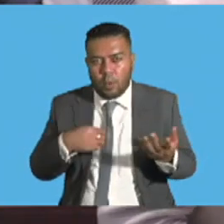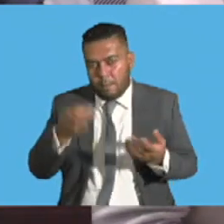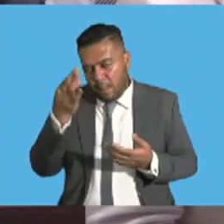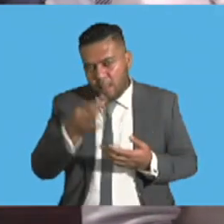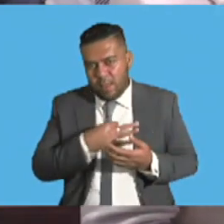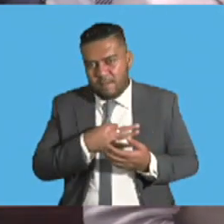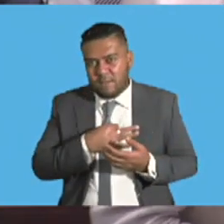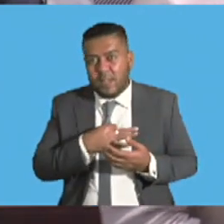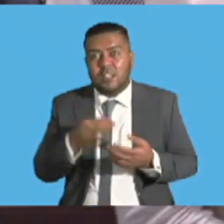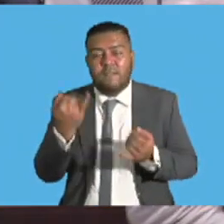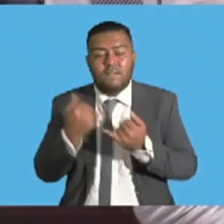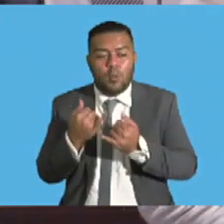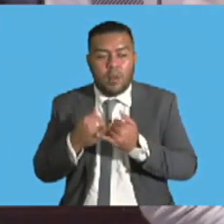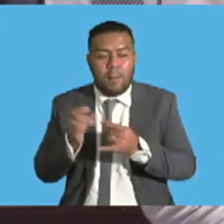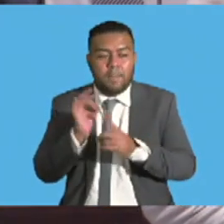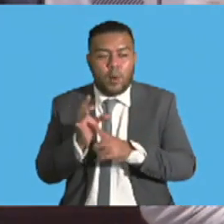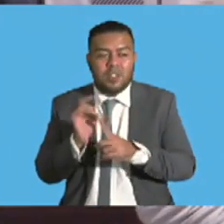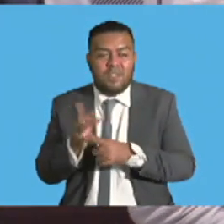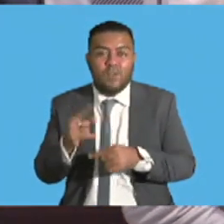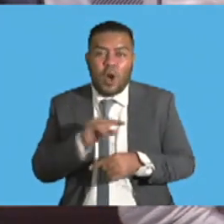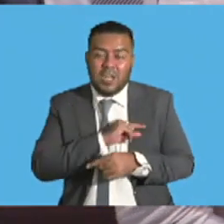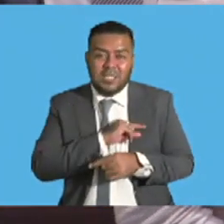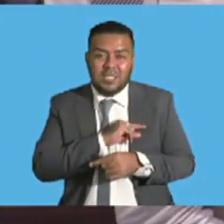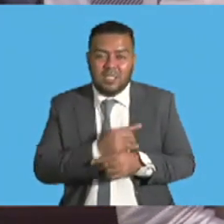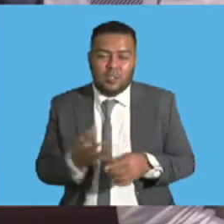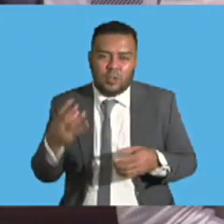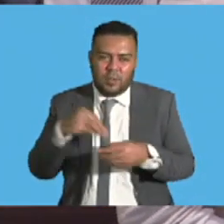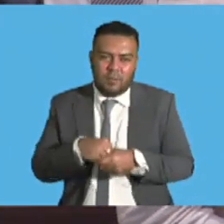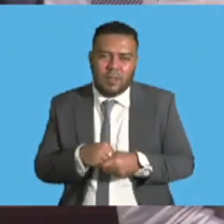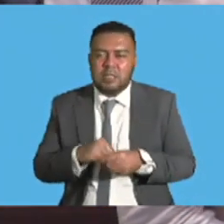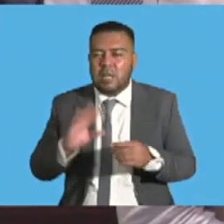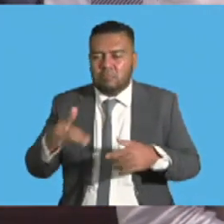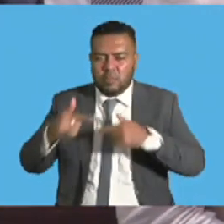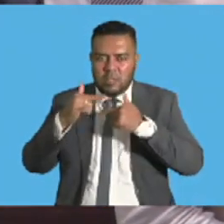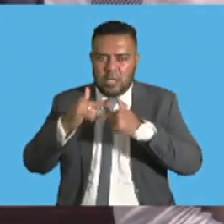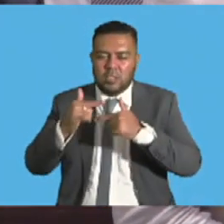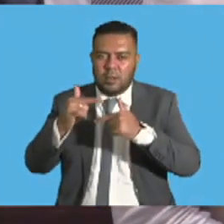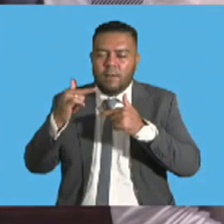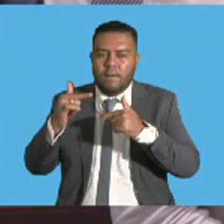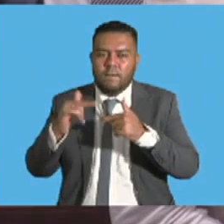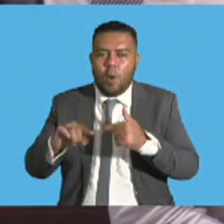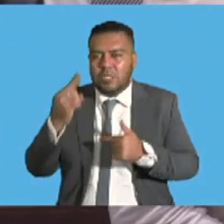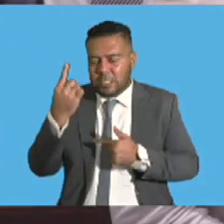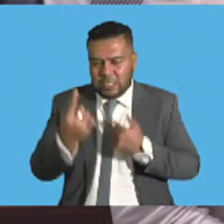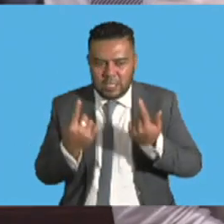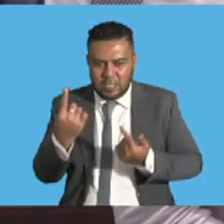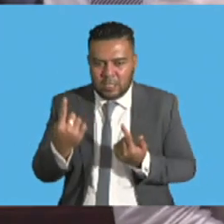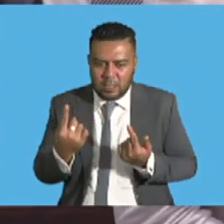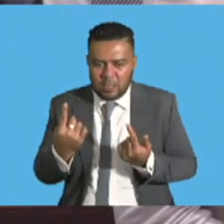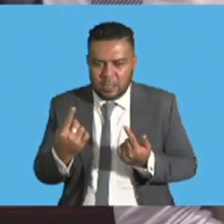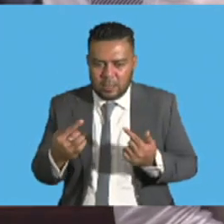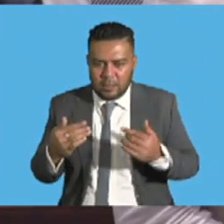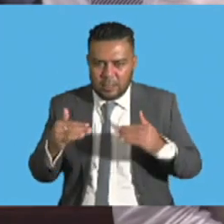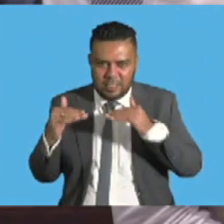that it was very important for us to put in some standards for the construction of single-story